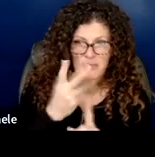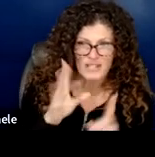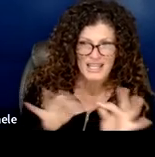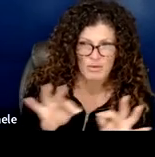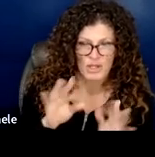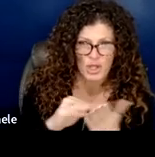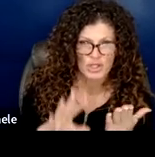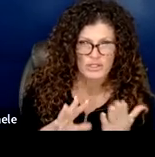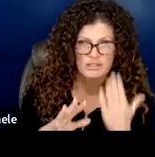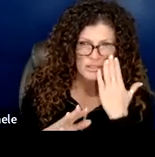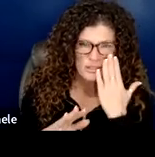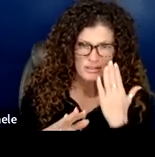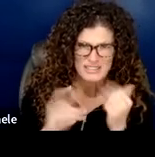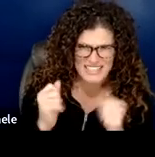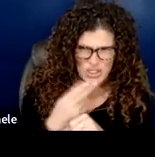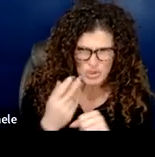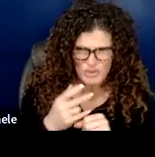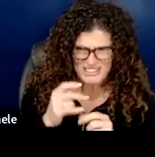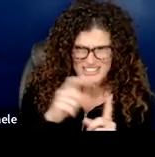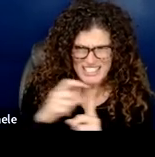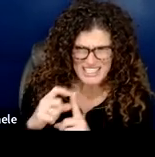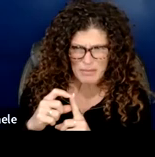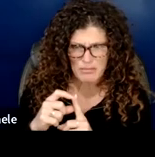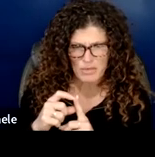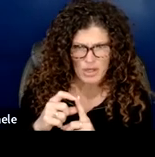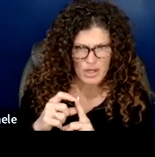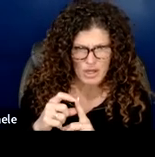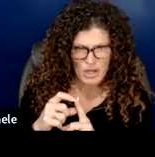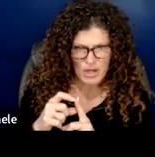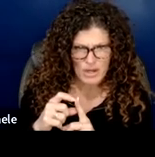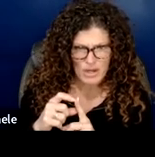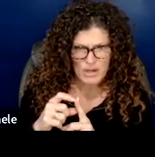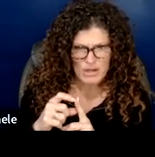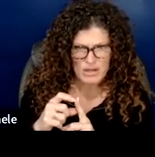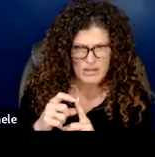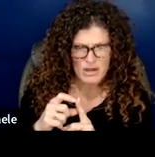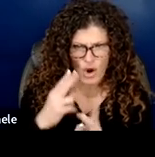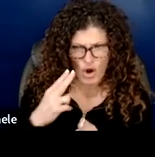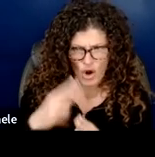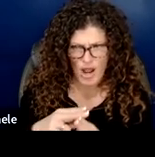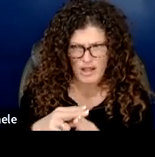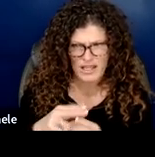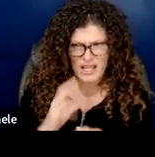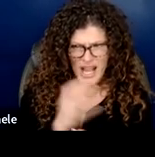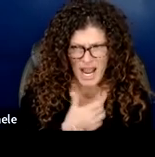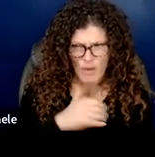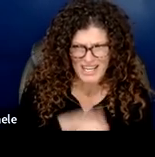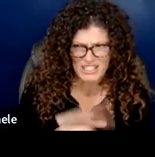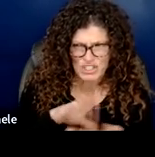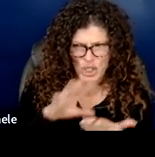a using a synonym versus i think we're moving towards the language of um calling our english learner students multilingual learners so